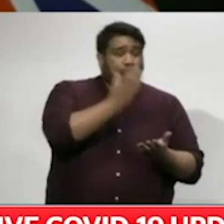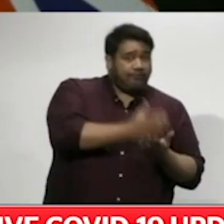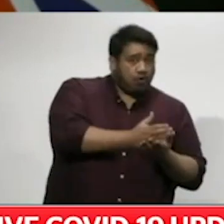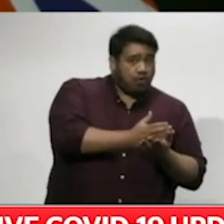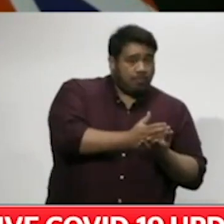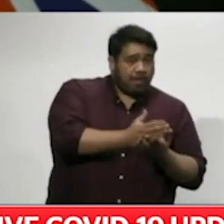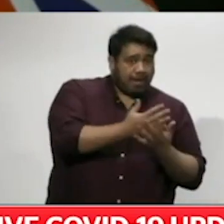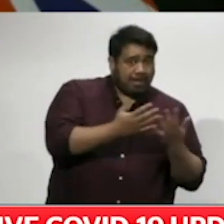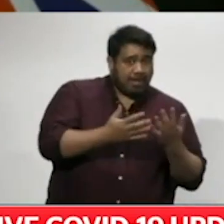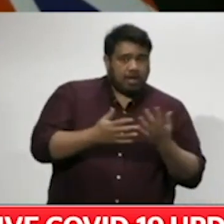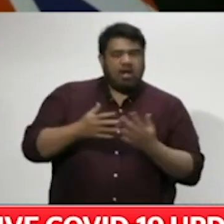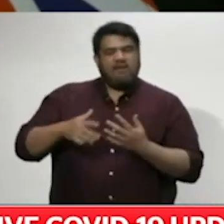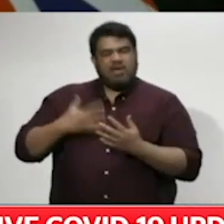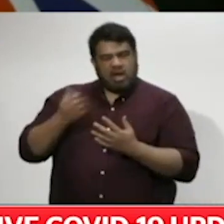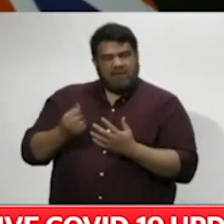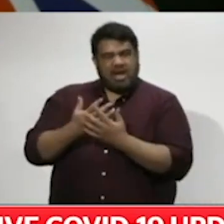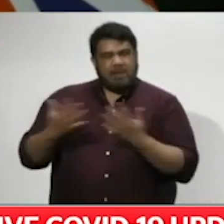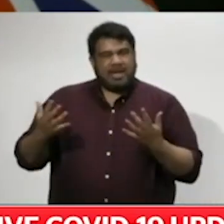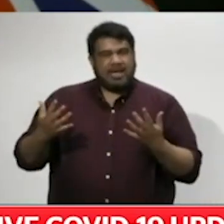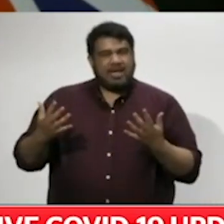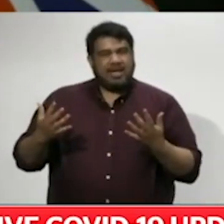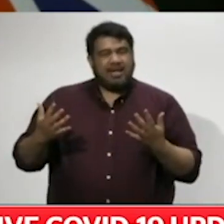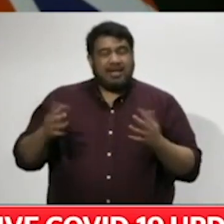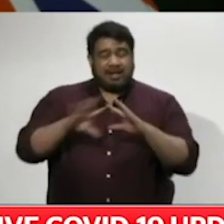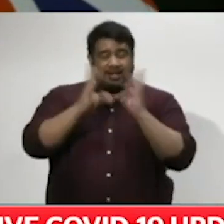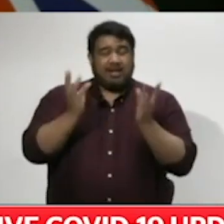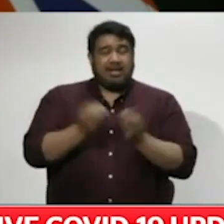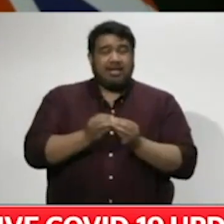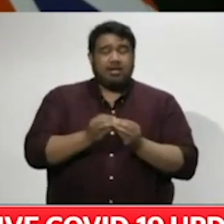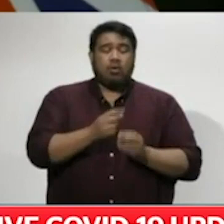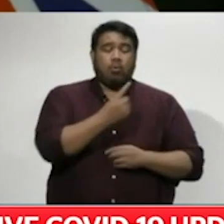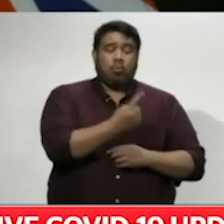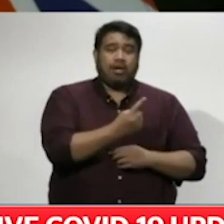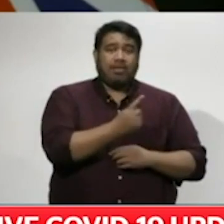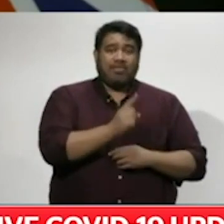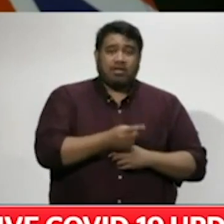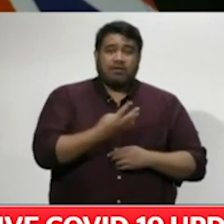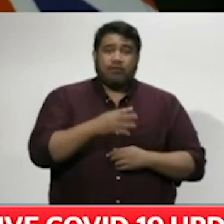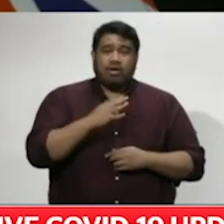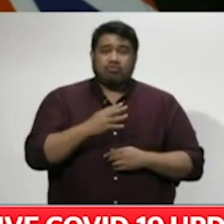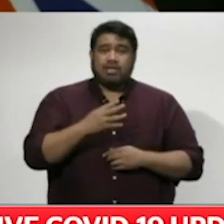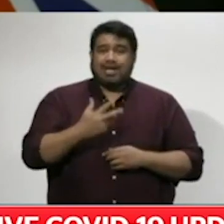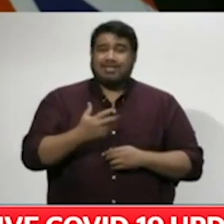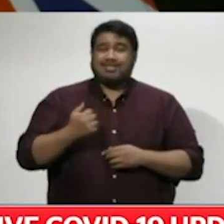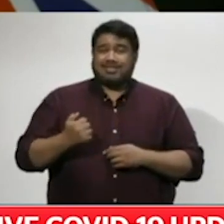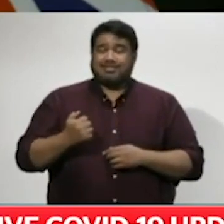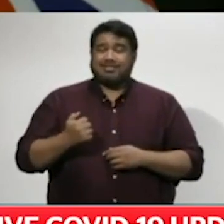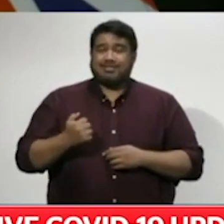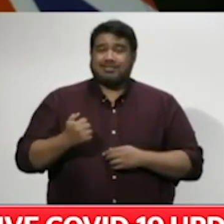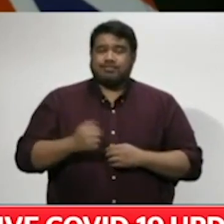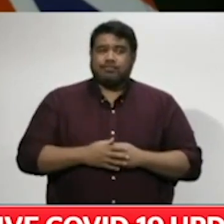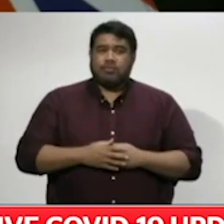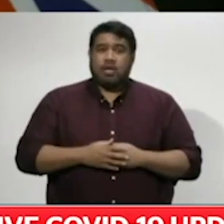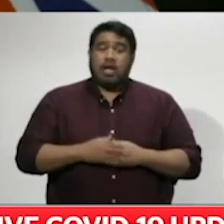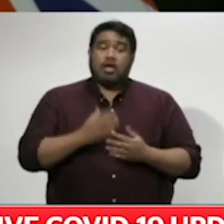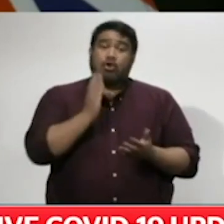probable cases decreases by 1 to 1,486. Our total number